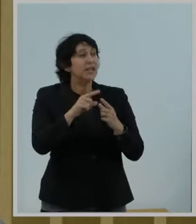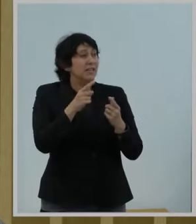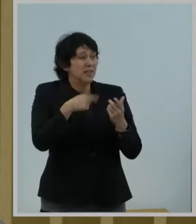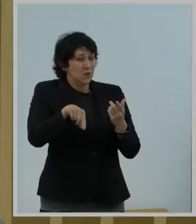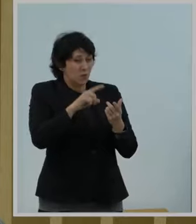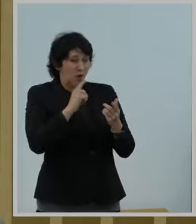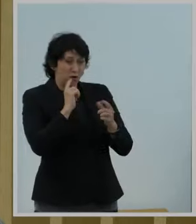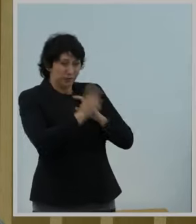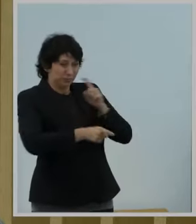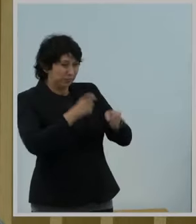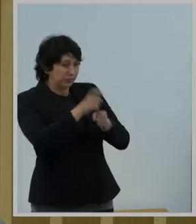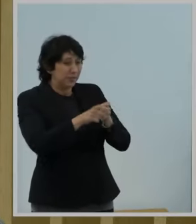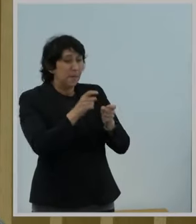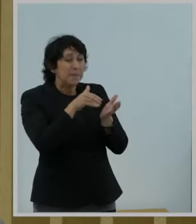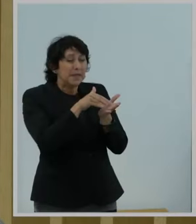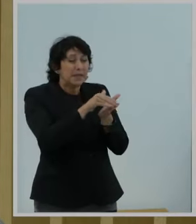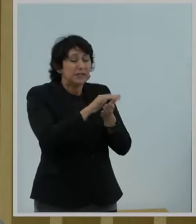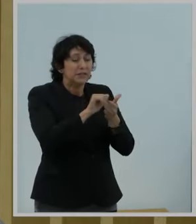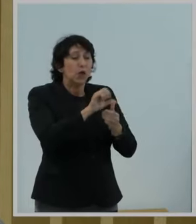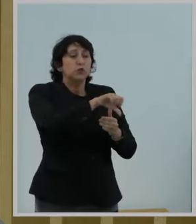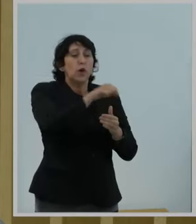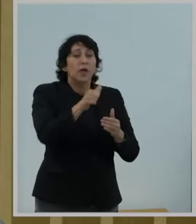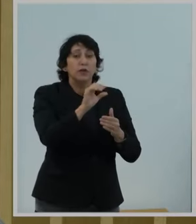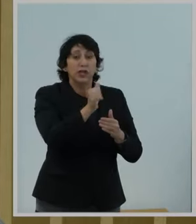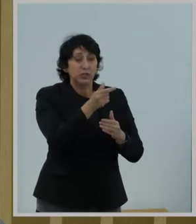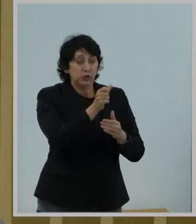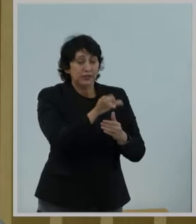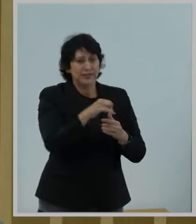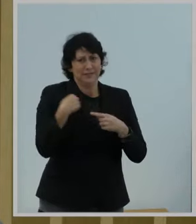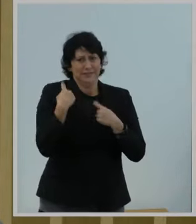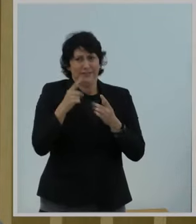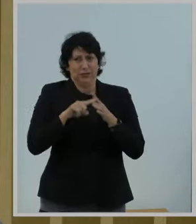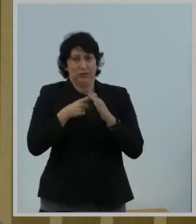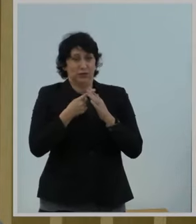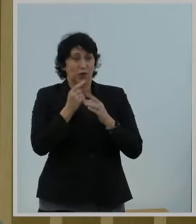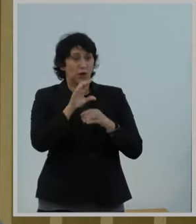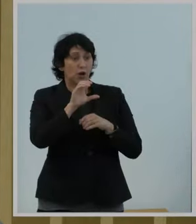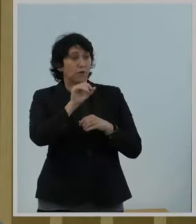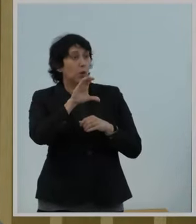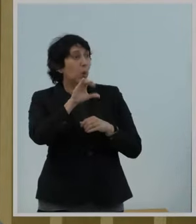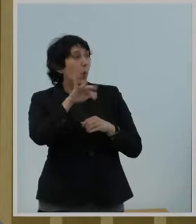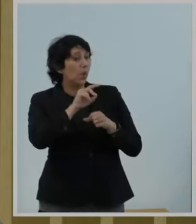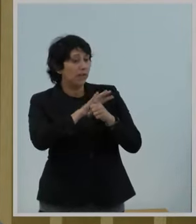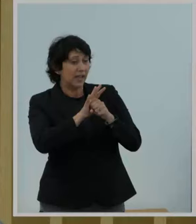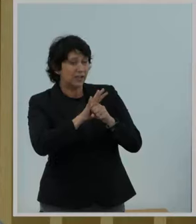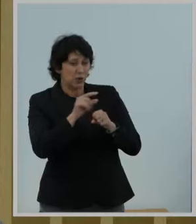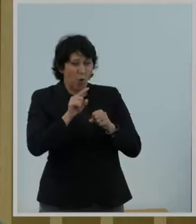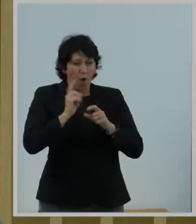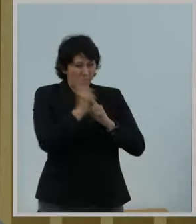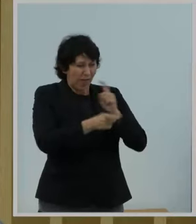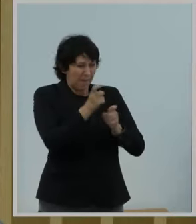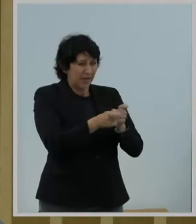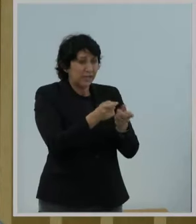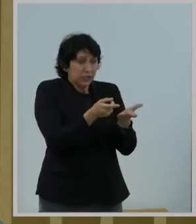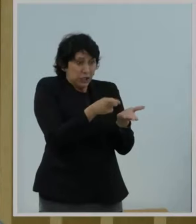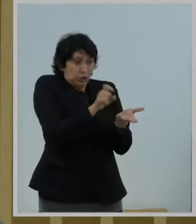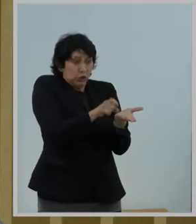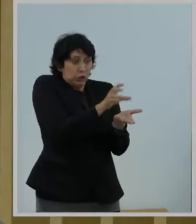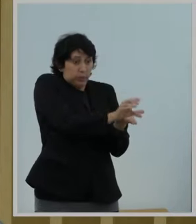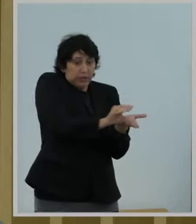additional dollars to other agencies since the start of COVID-19 that could be used for connecting school kids.